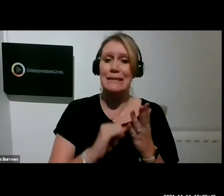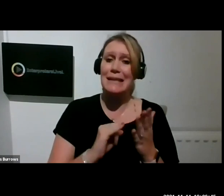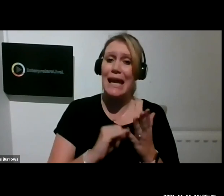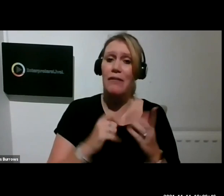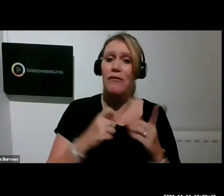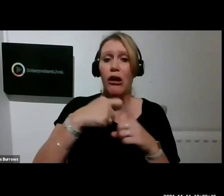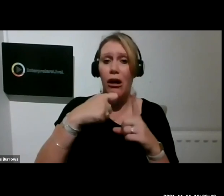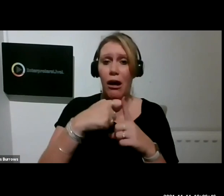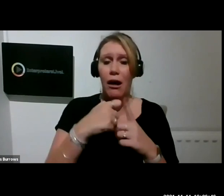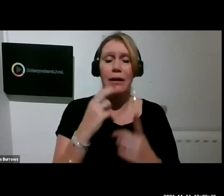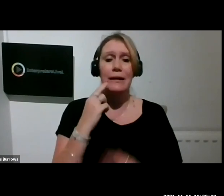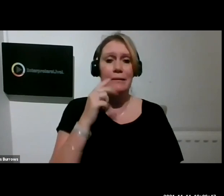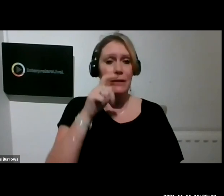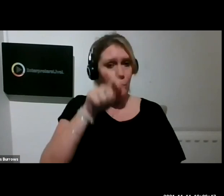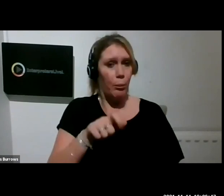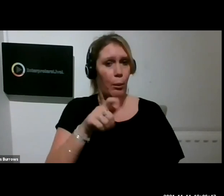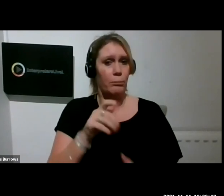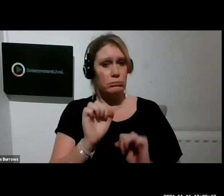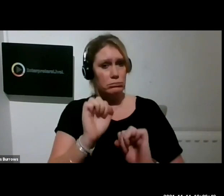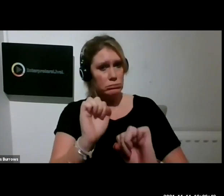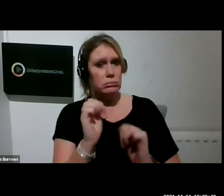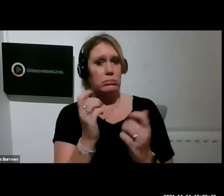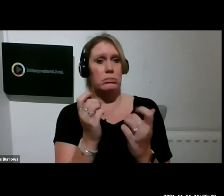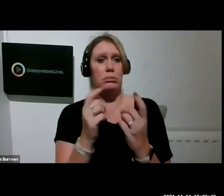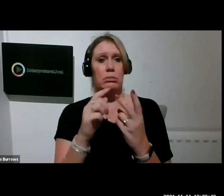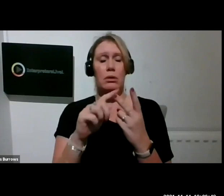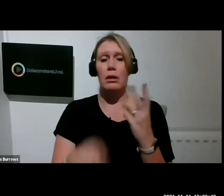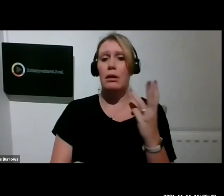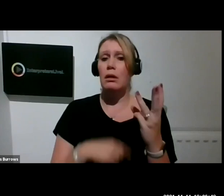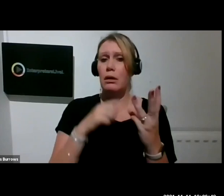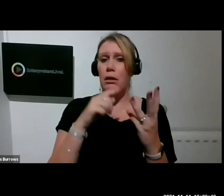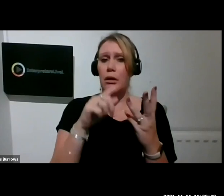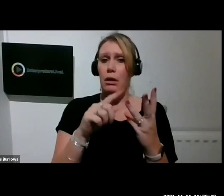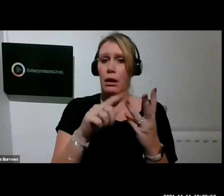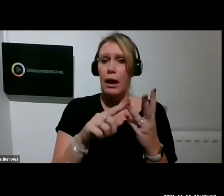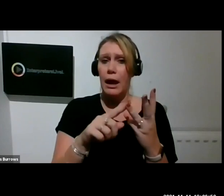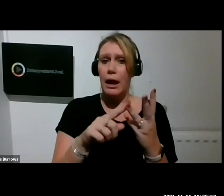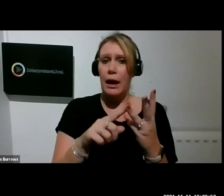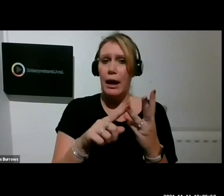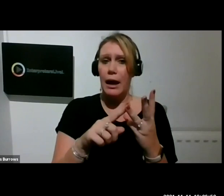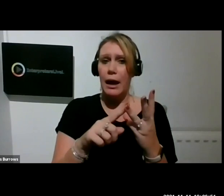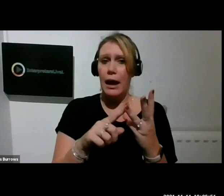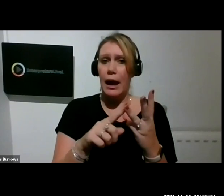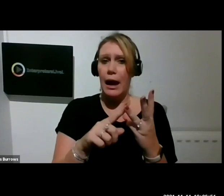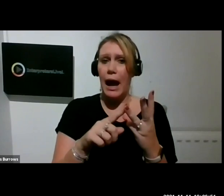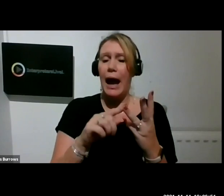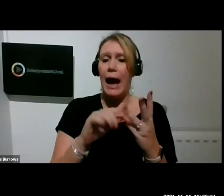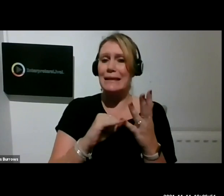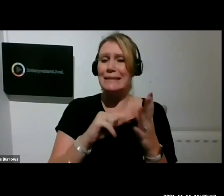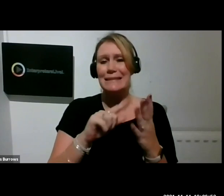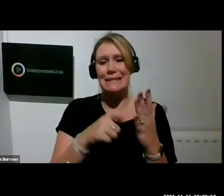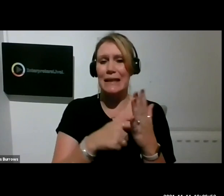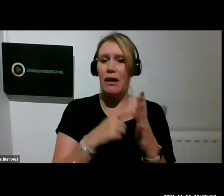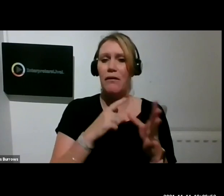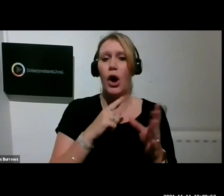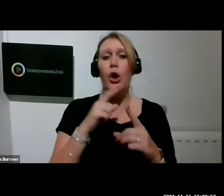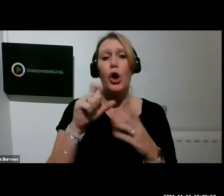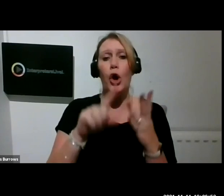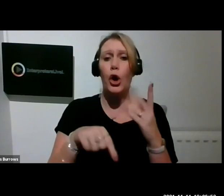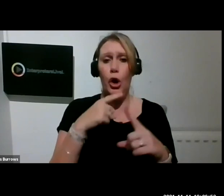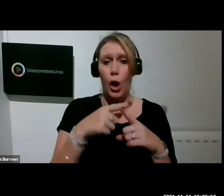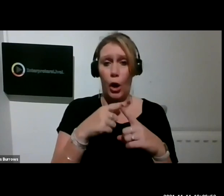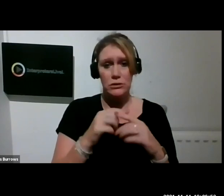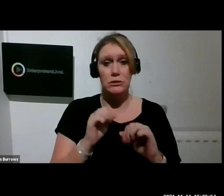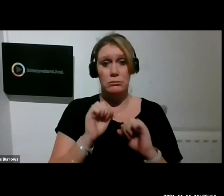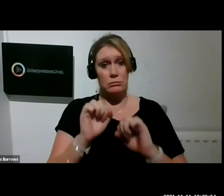and cellist Joanne Cox performs and presents a Define Your Journey interactive online project on Tuesday